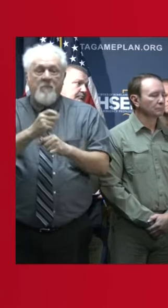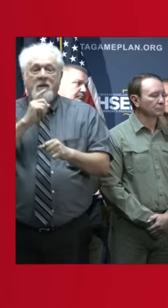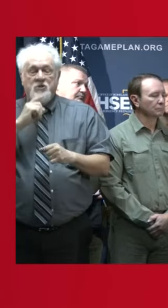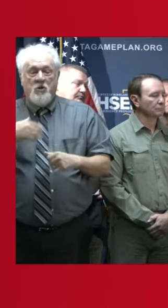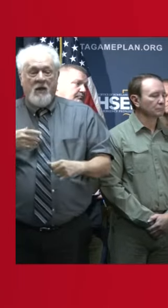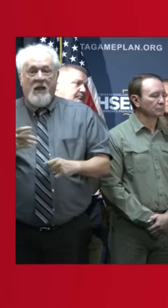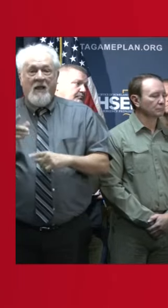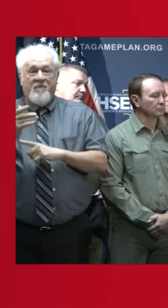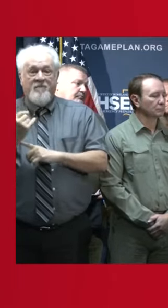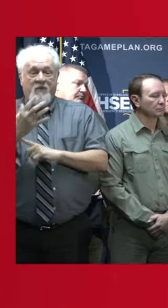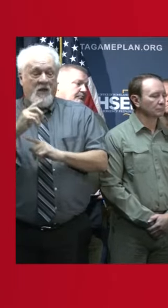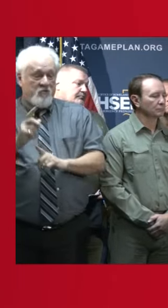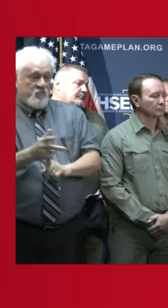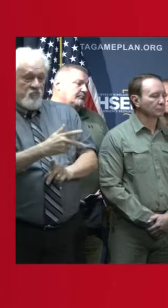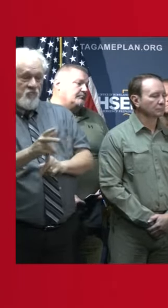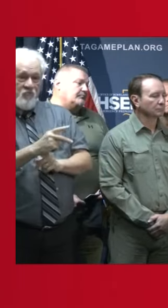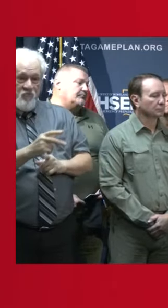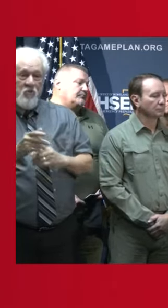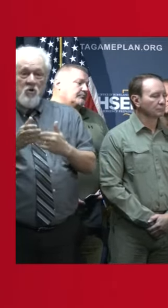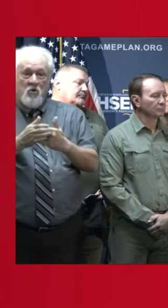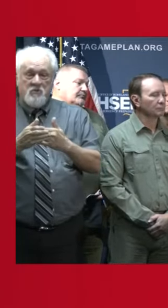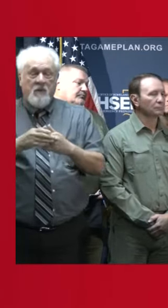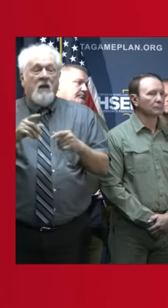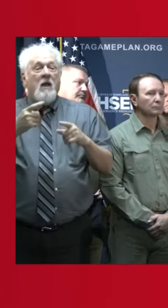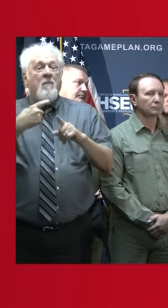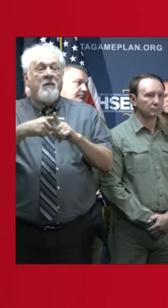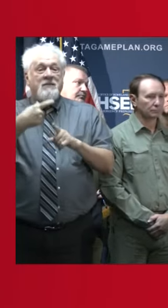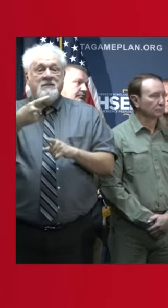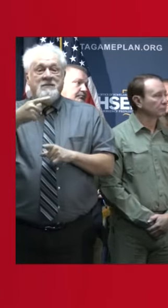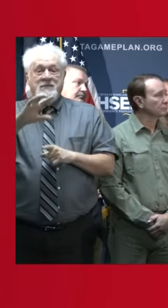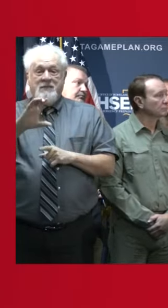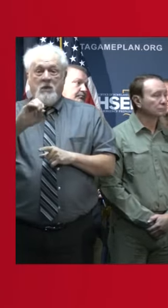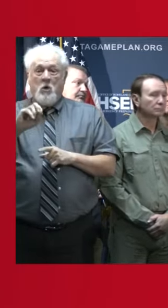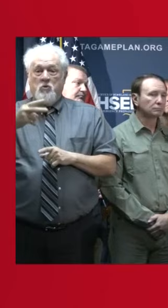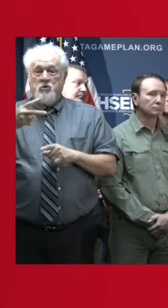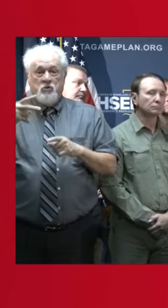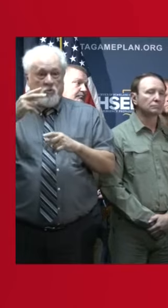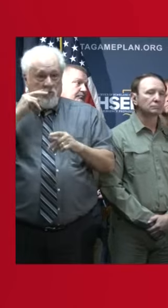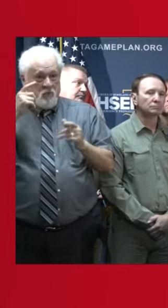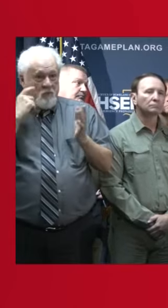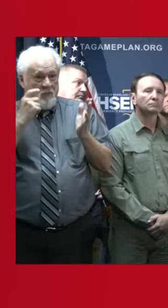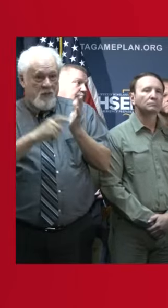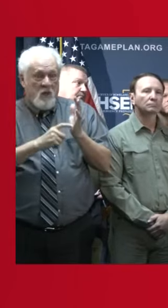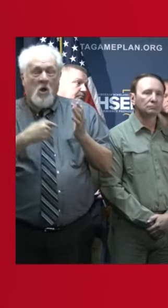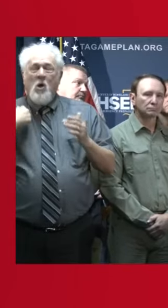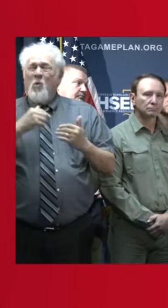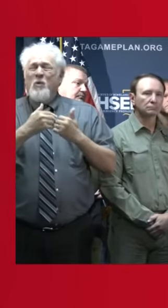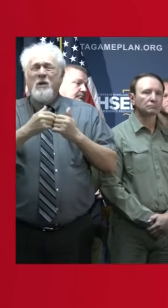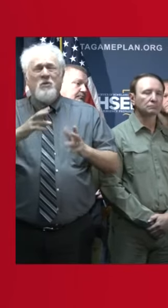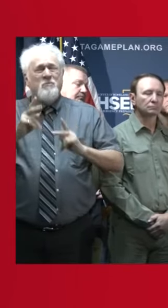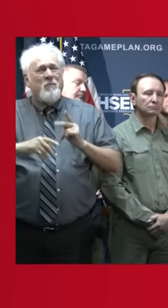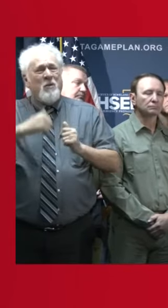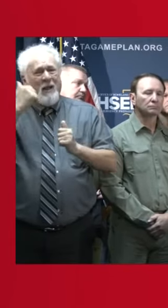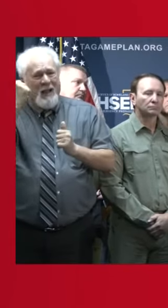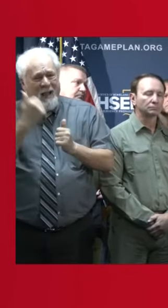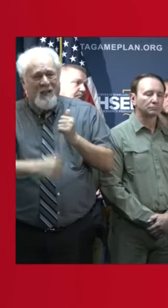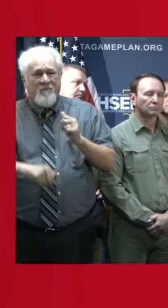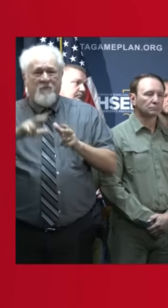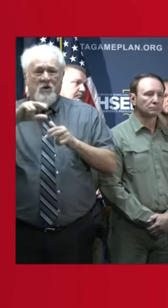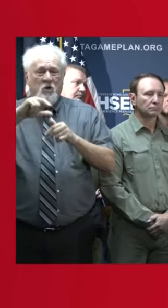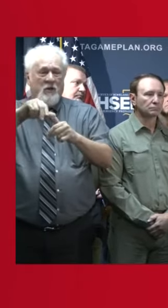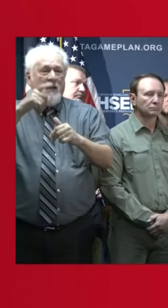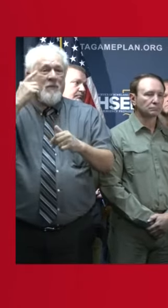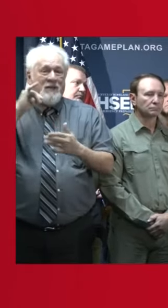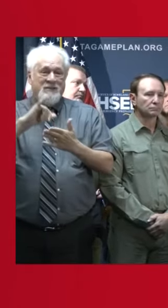sure that you have your carbon monoxide detector working and in order. This is very important. We lose people every hurricane because of this issue.